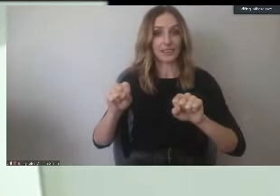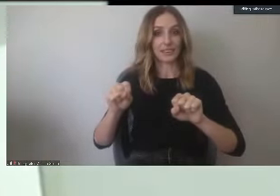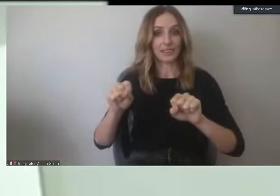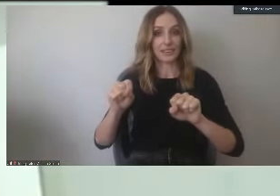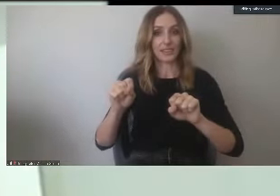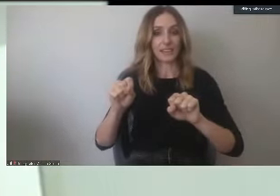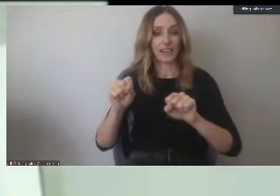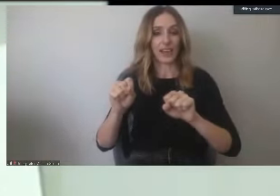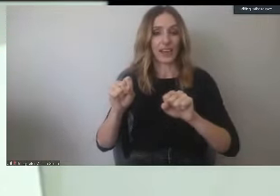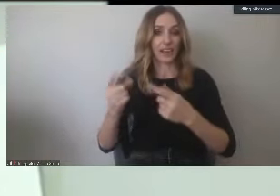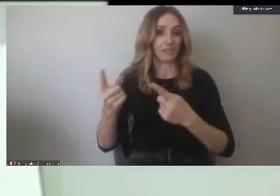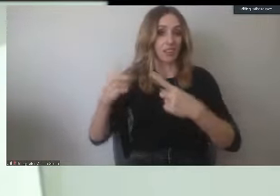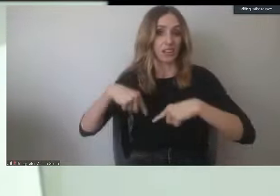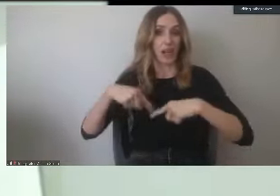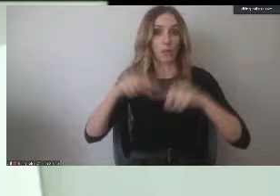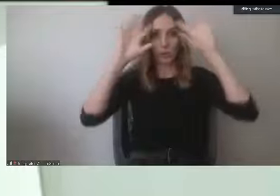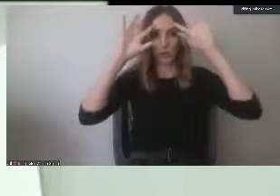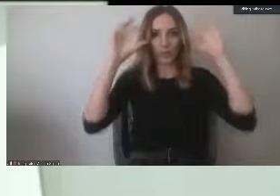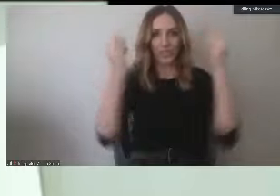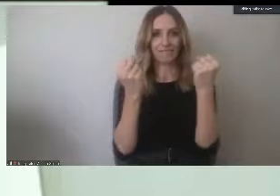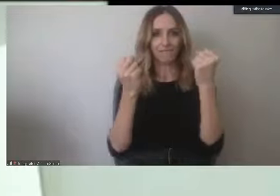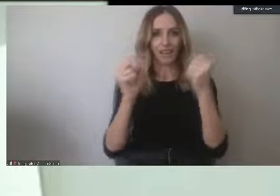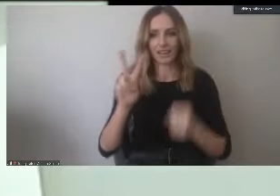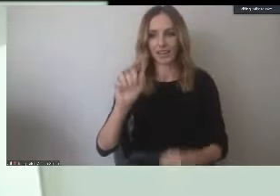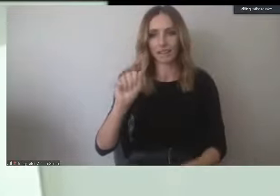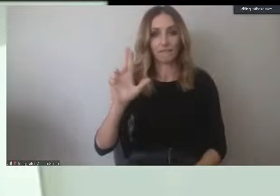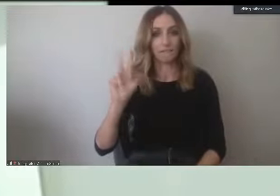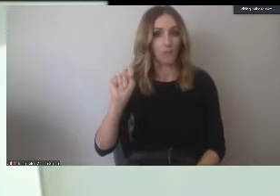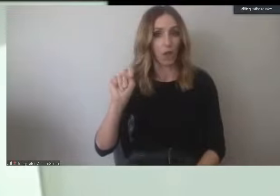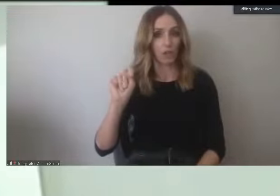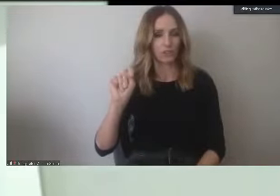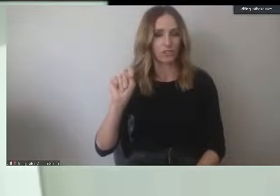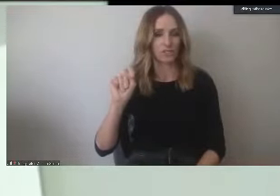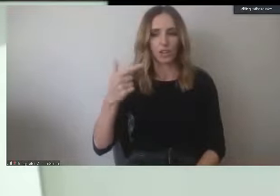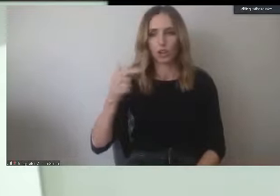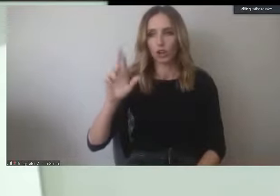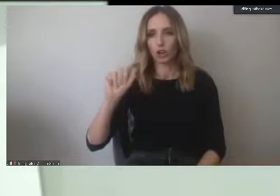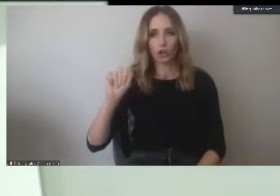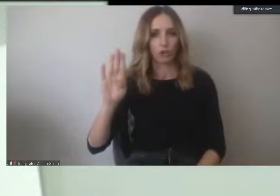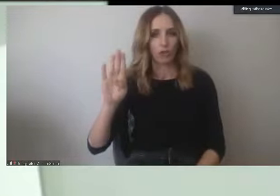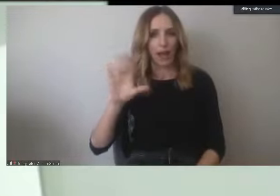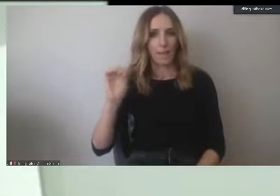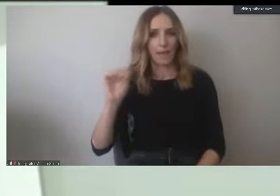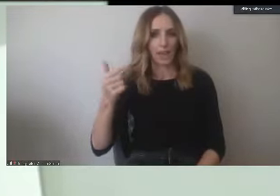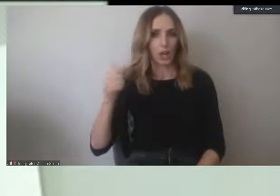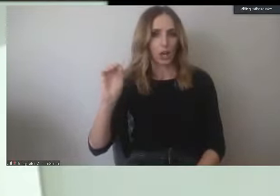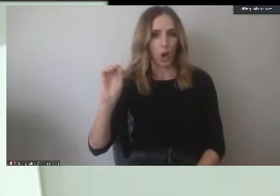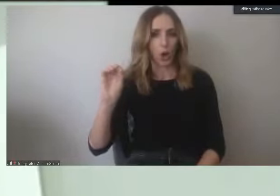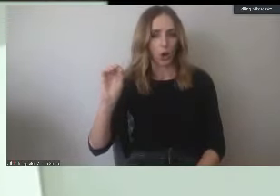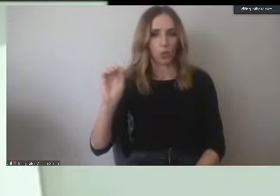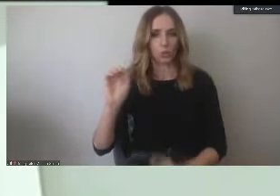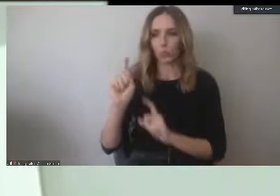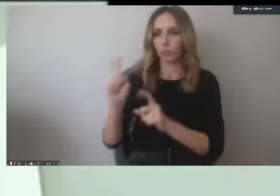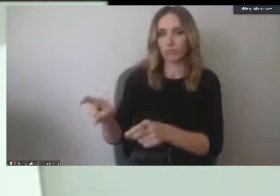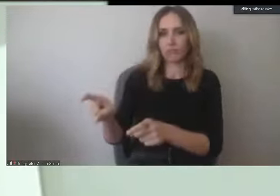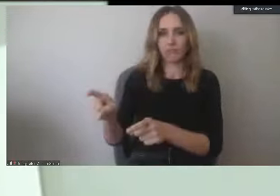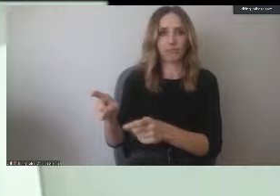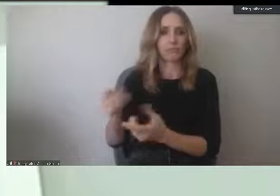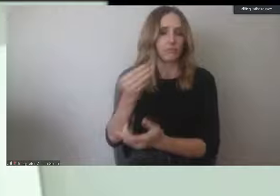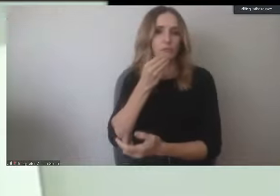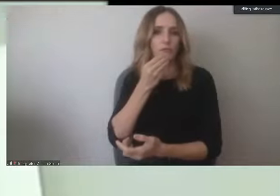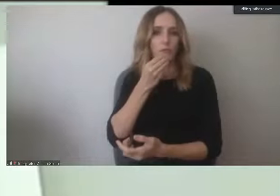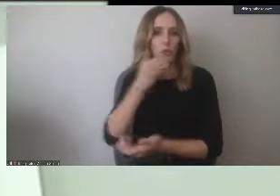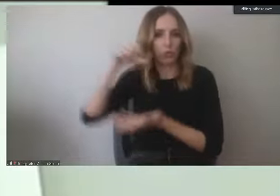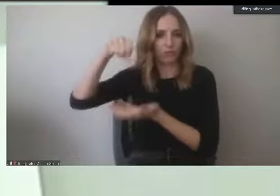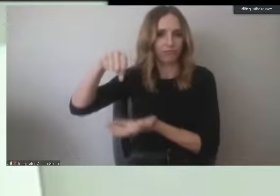Vault Grab and Grow, Grab and Grow, excuse me, grocery bag distribution. So, we are supporting international students through those supports. If